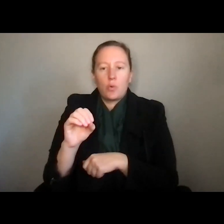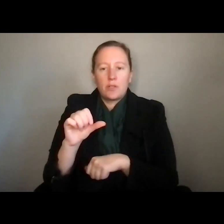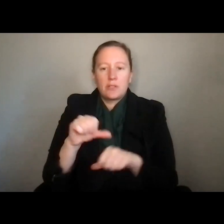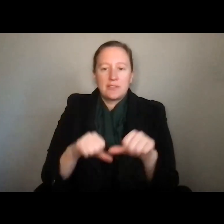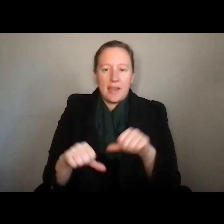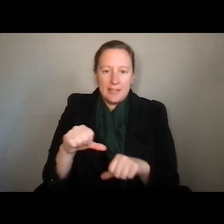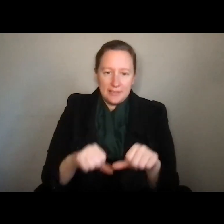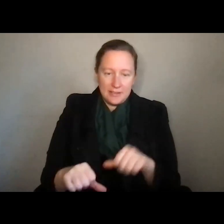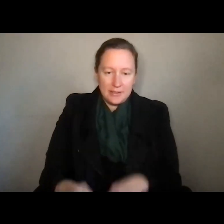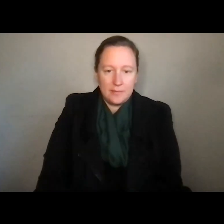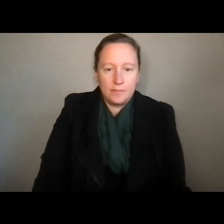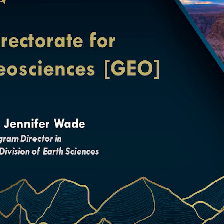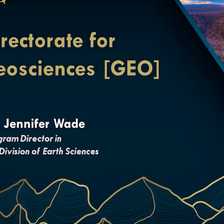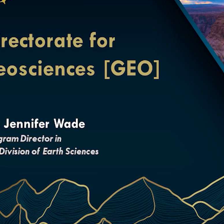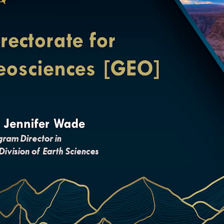Geosciences.